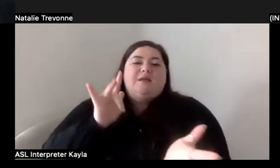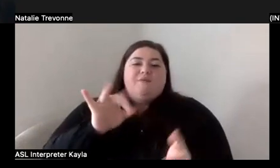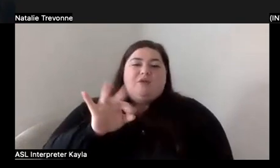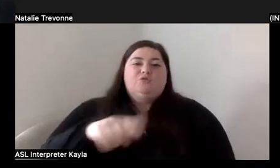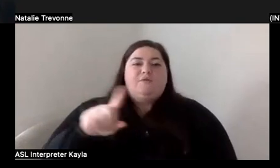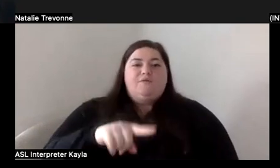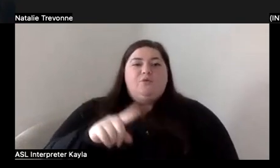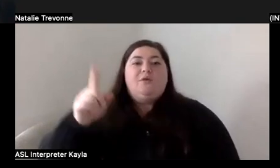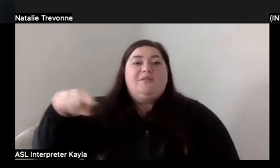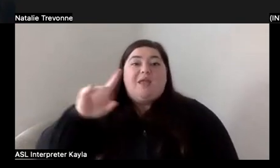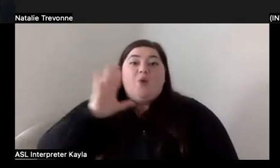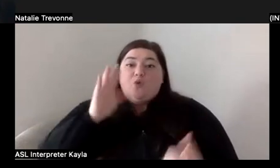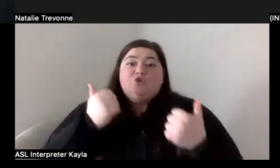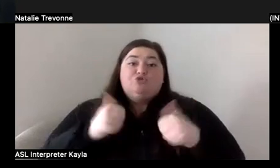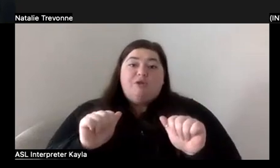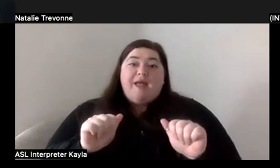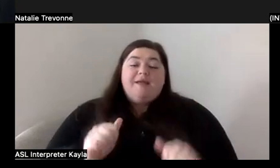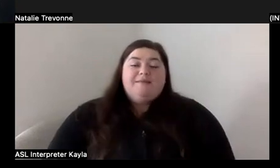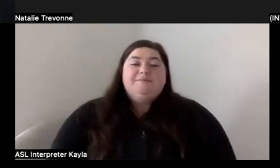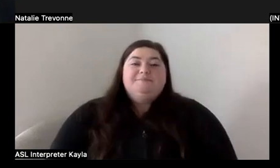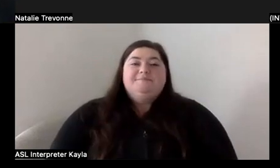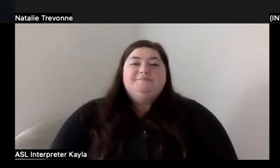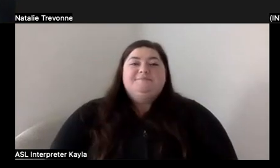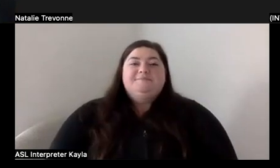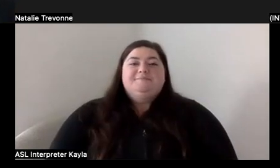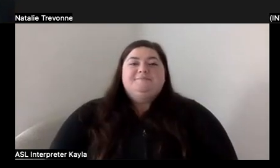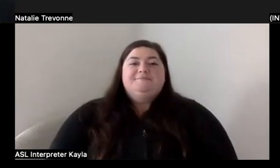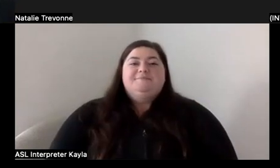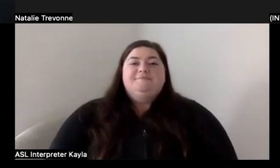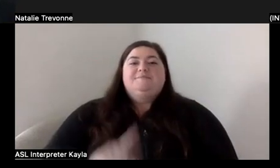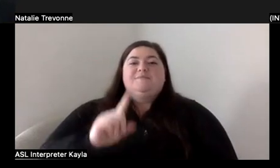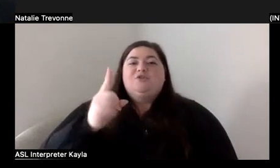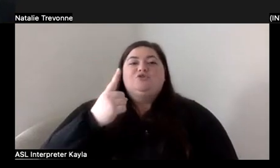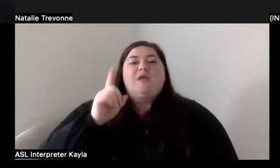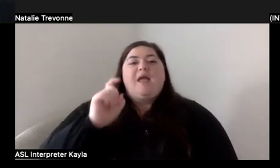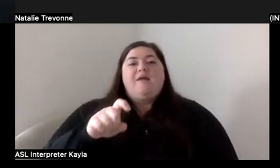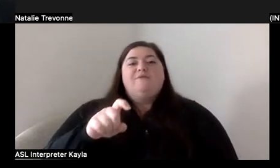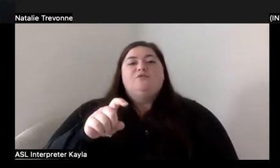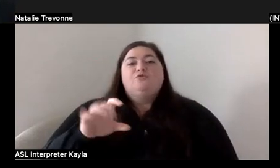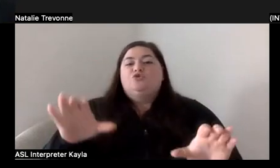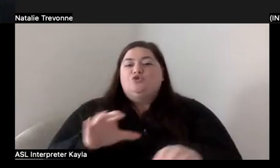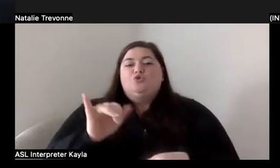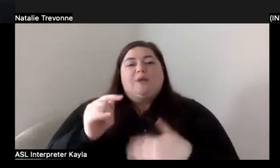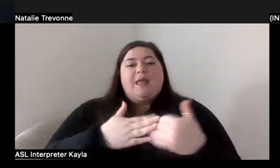because they will try you. So, you know, but I just have to go out and do it anyway.